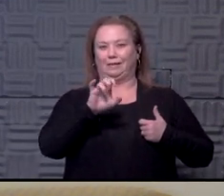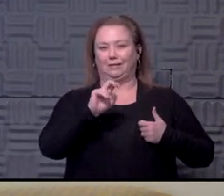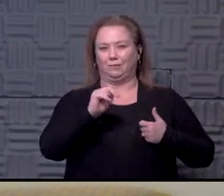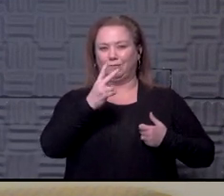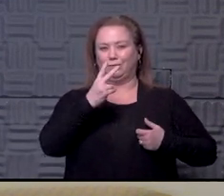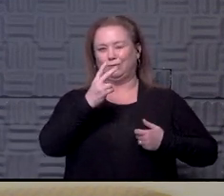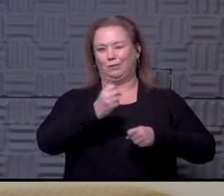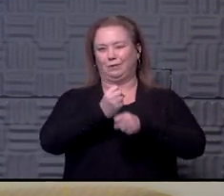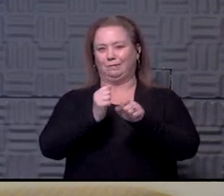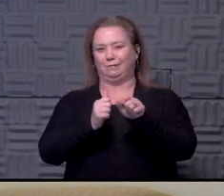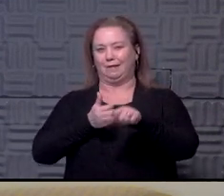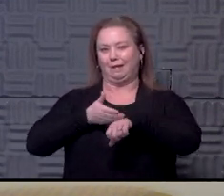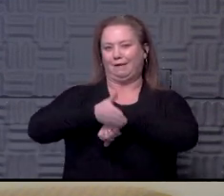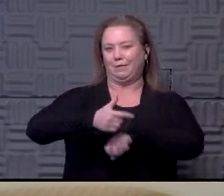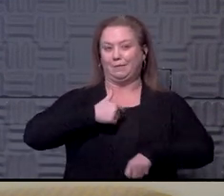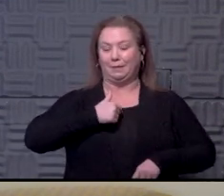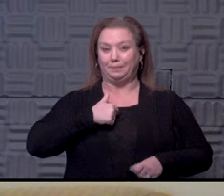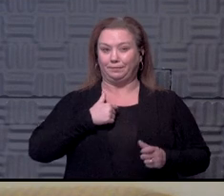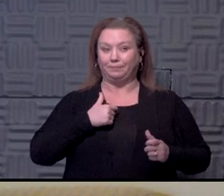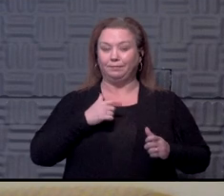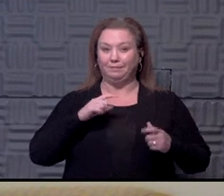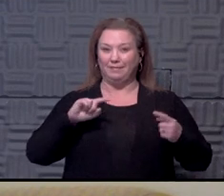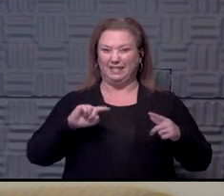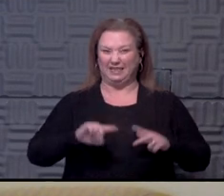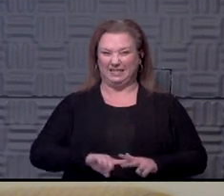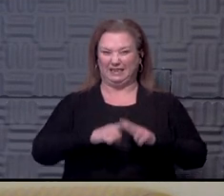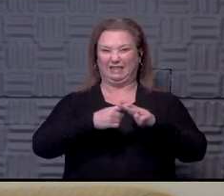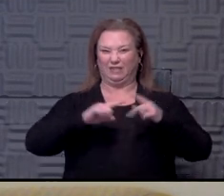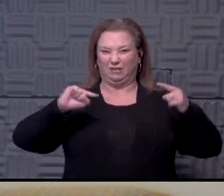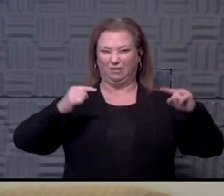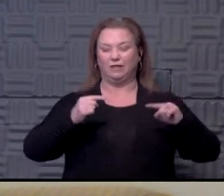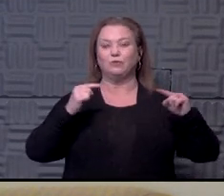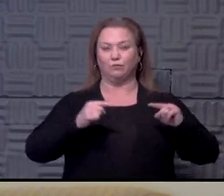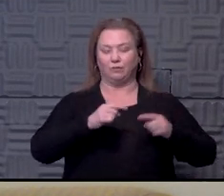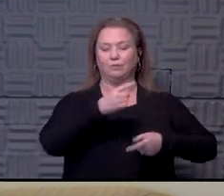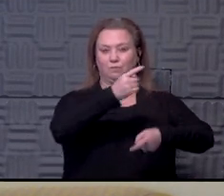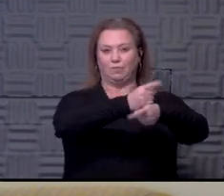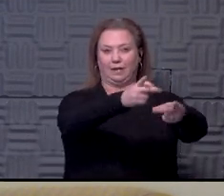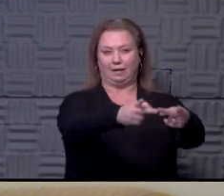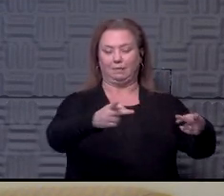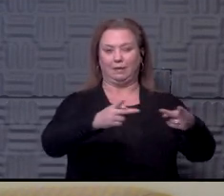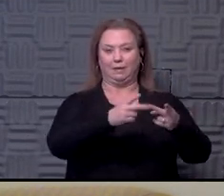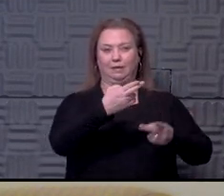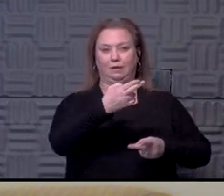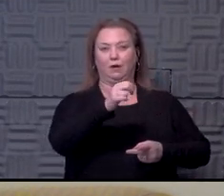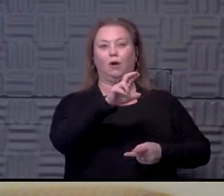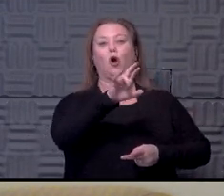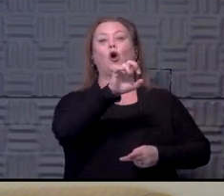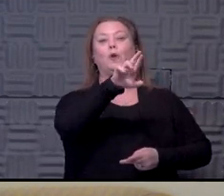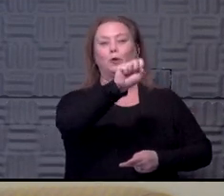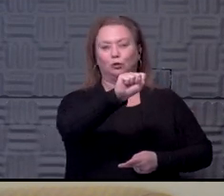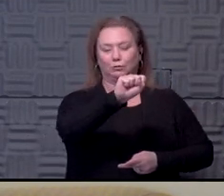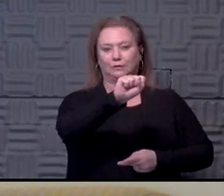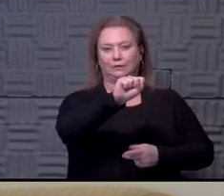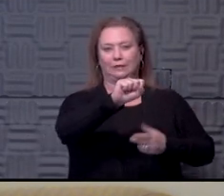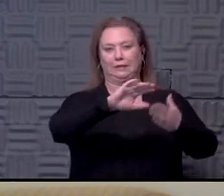for his initial injury, he got treated where he needed to be treated because Harbor is a county